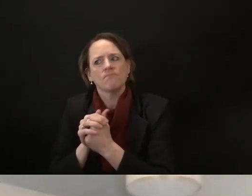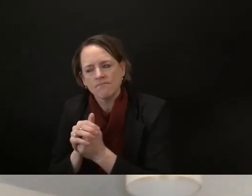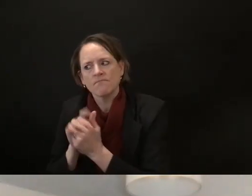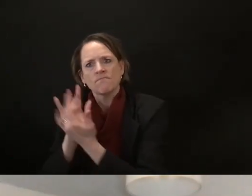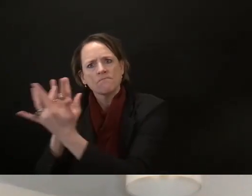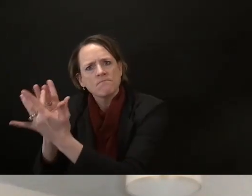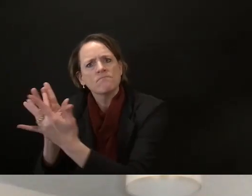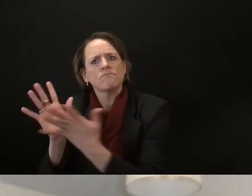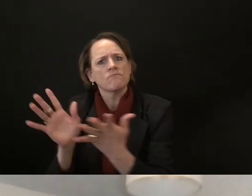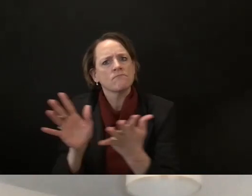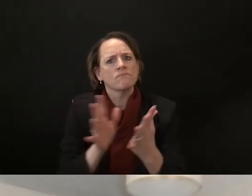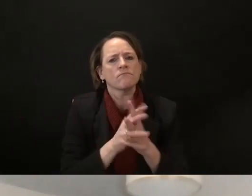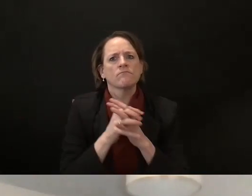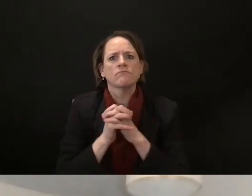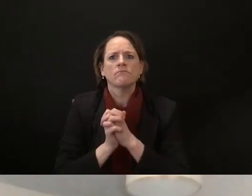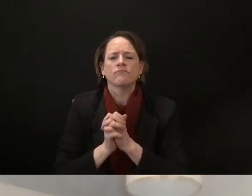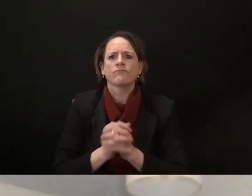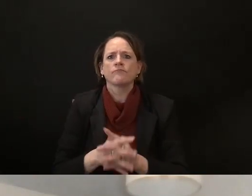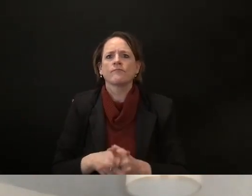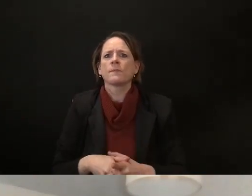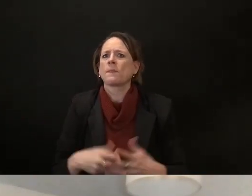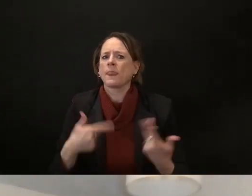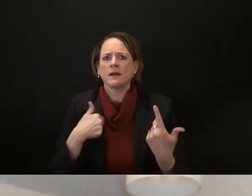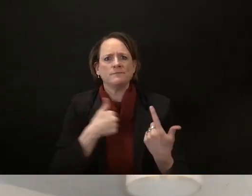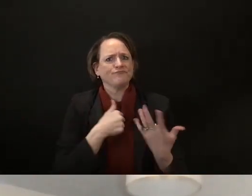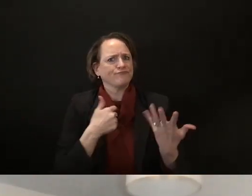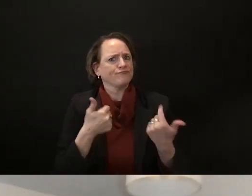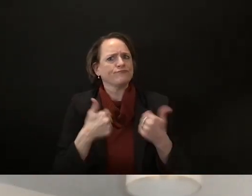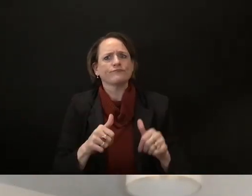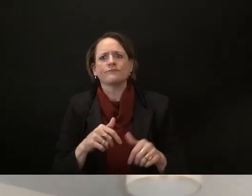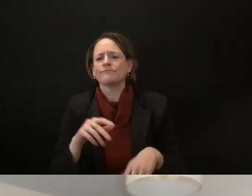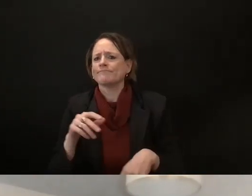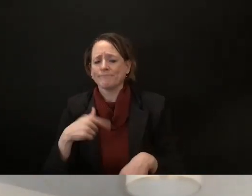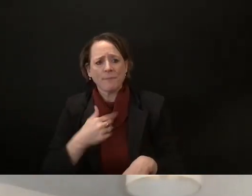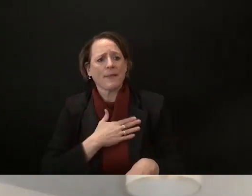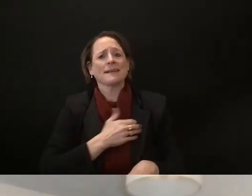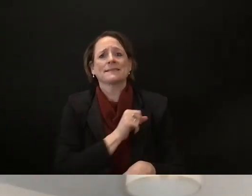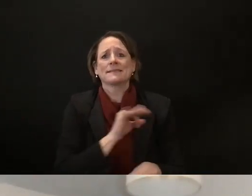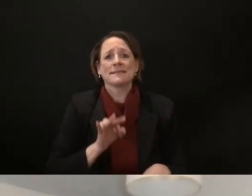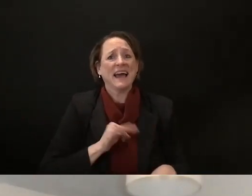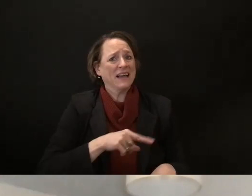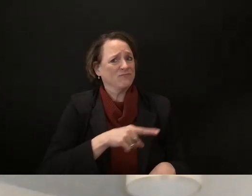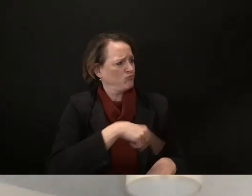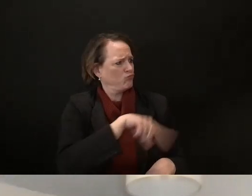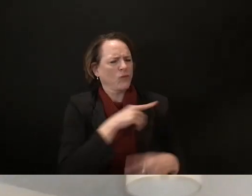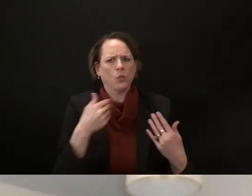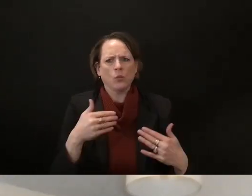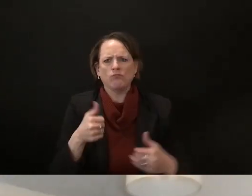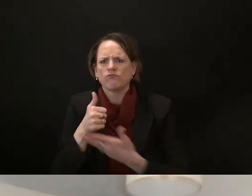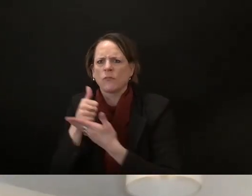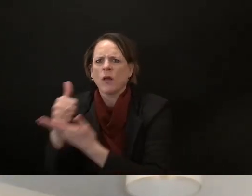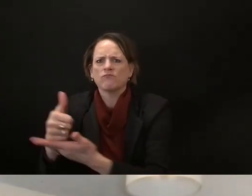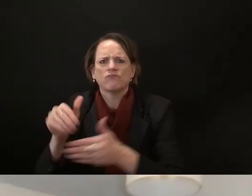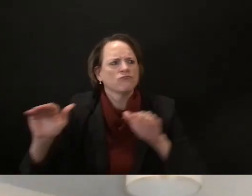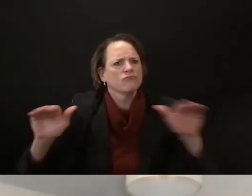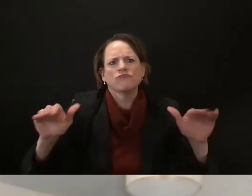and our interns who have been doing an amazing job of handling those um making sure people are are guided through uh to be able to get the employment benefits that they deserve